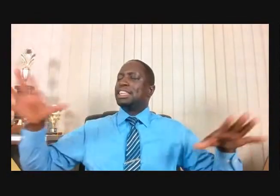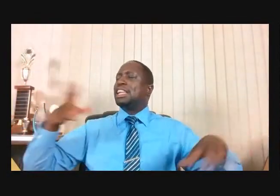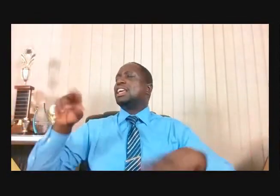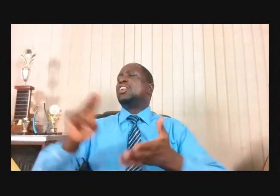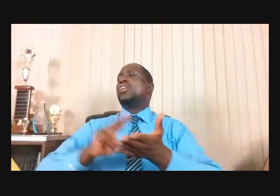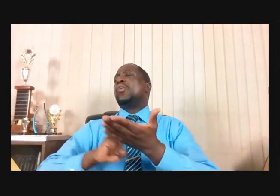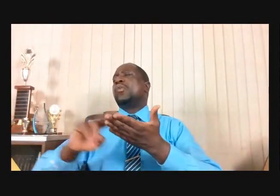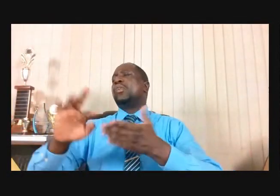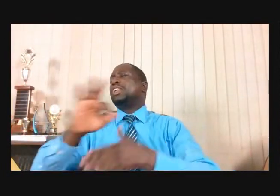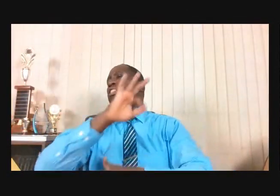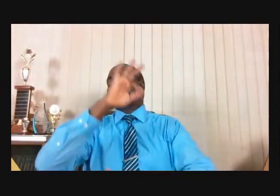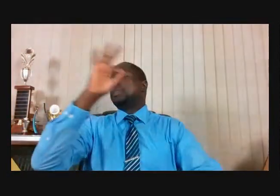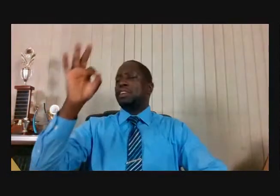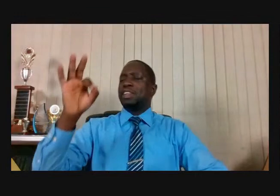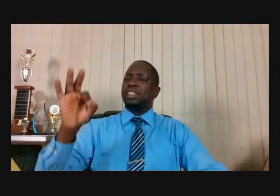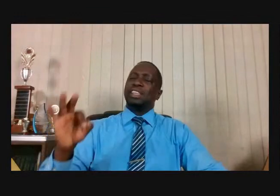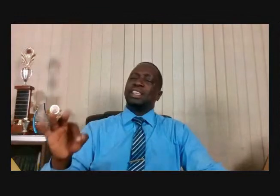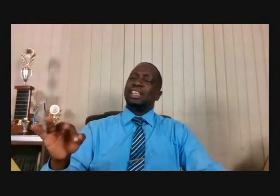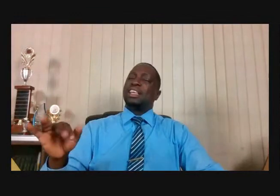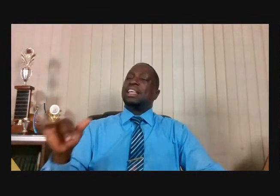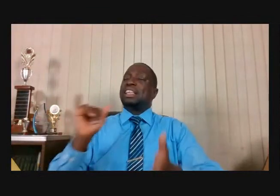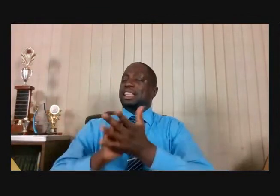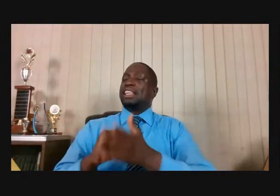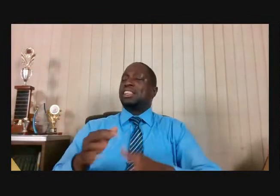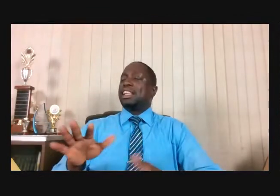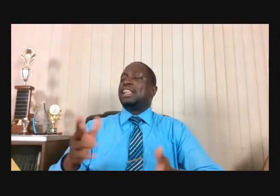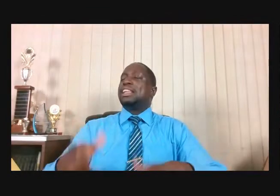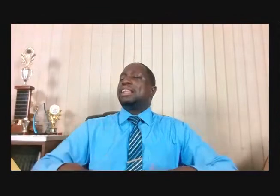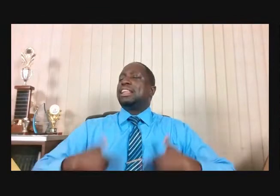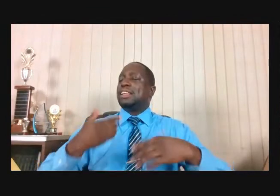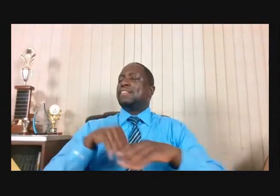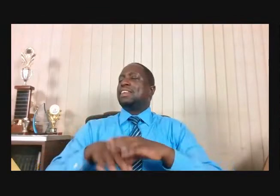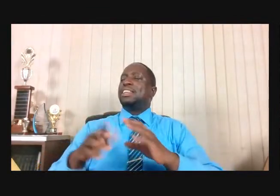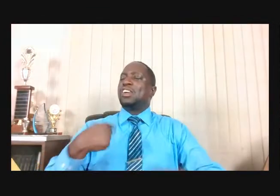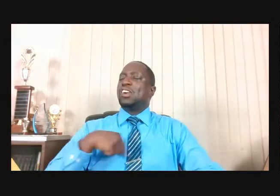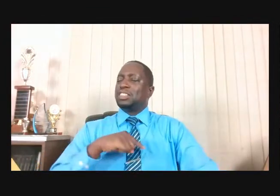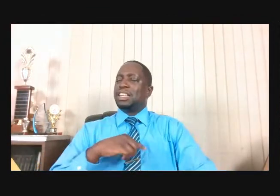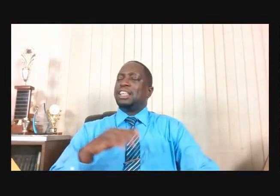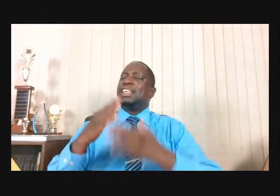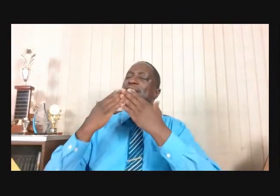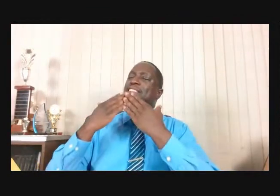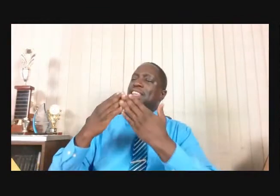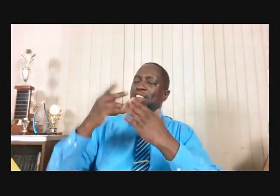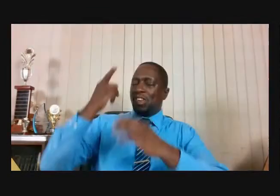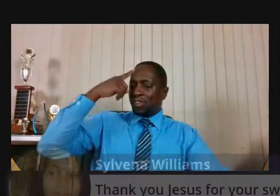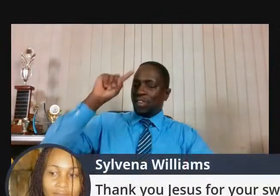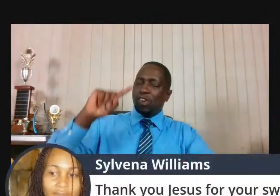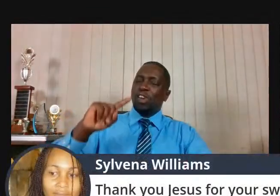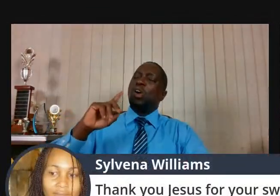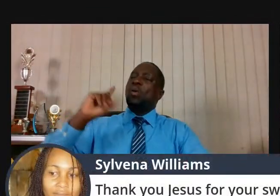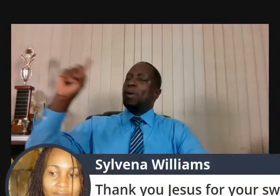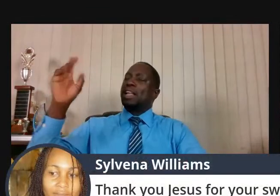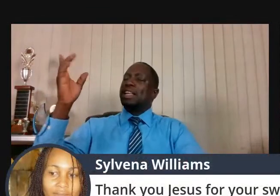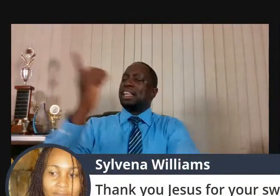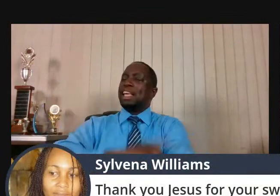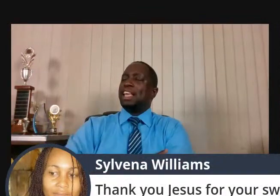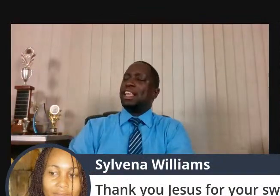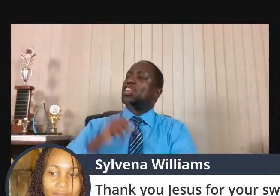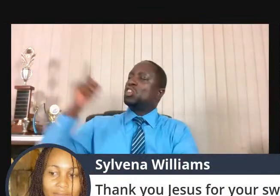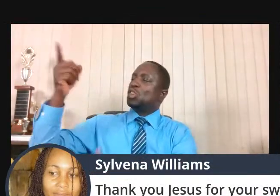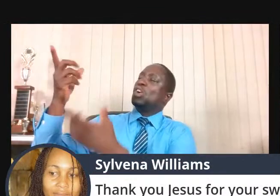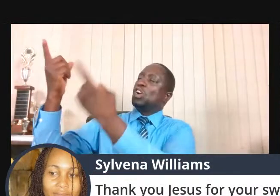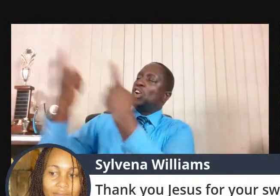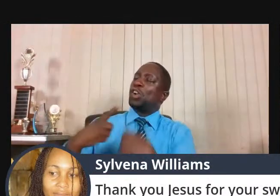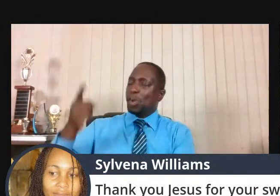that dwells in us. And oh God, we thank you for one day coming for us.